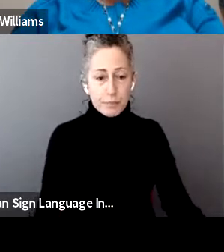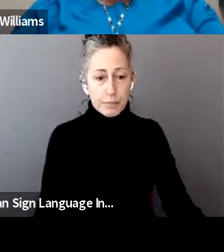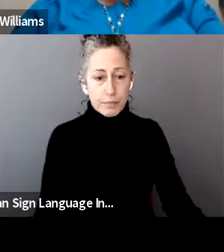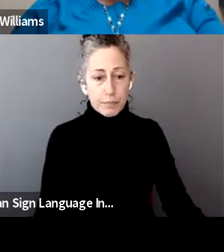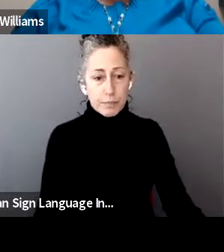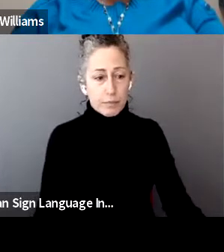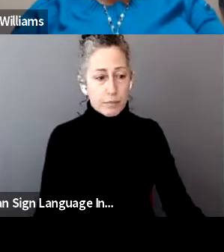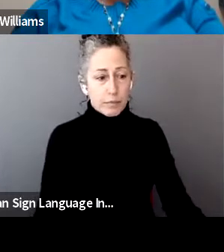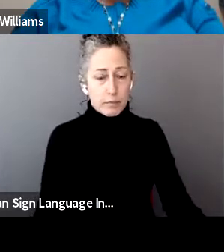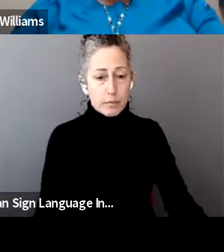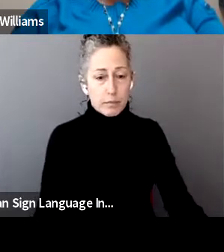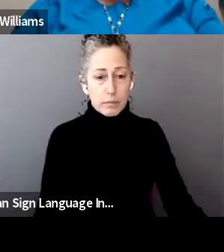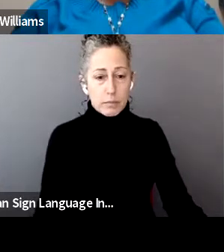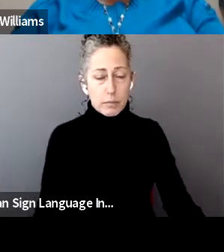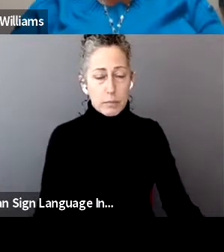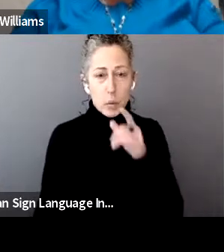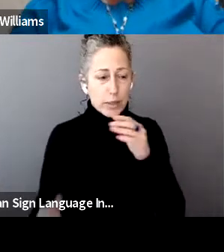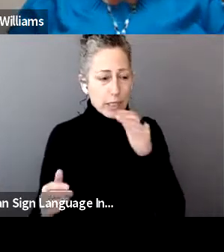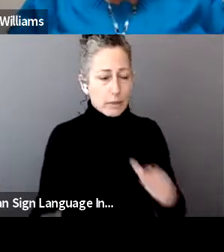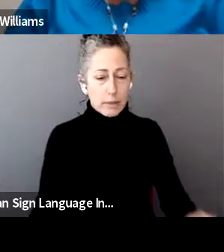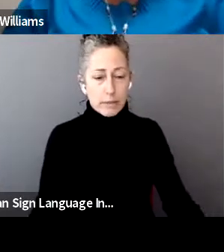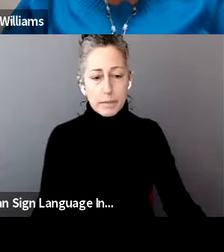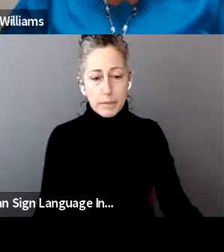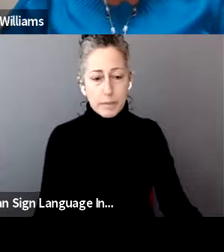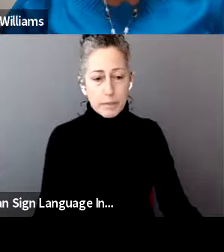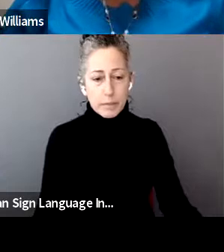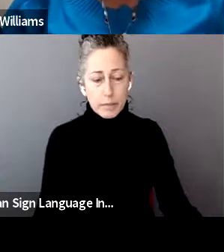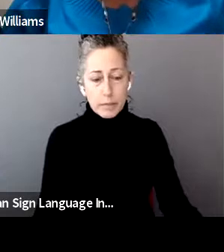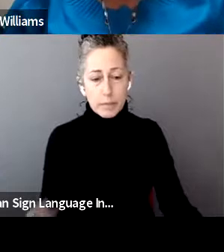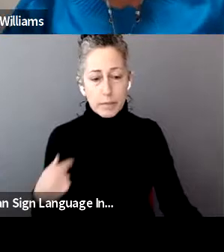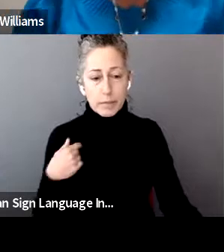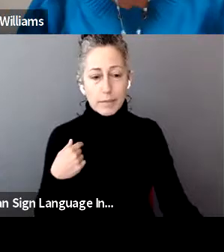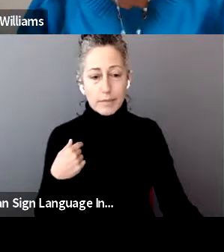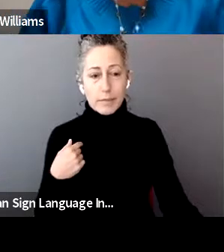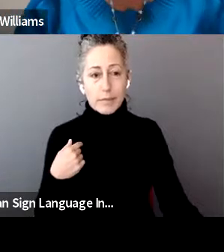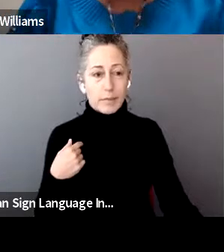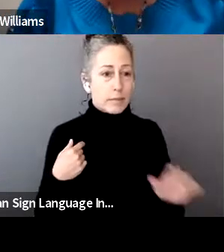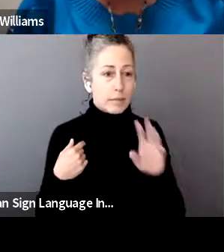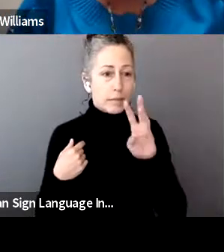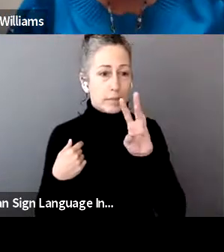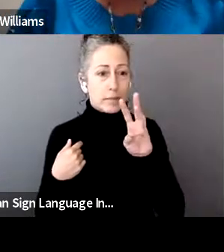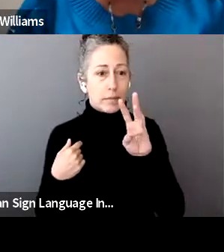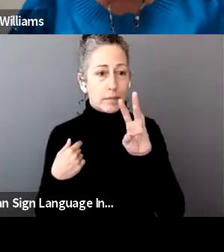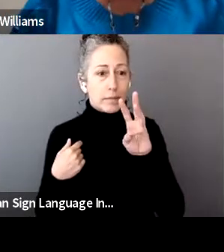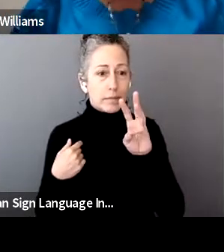Who, who is next? I believe I'm next. My,